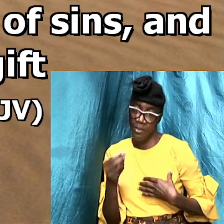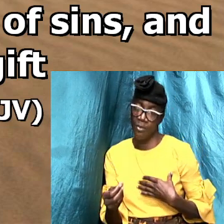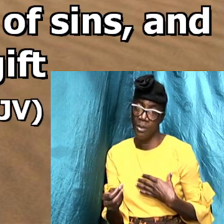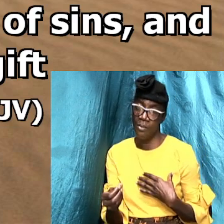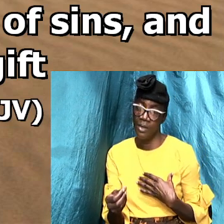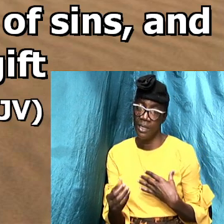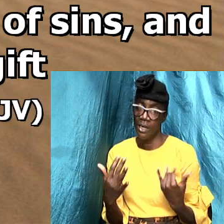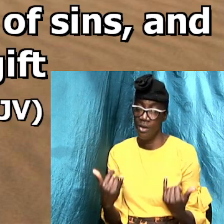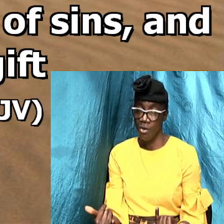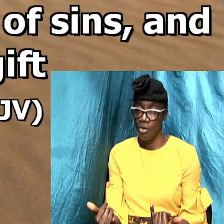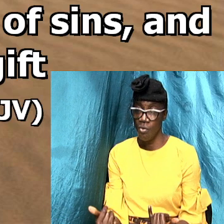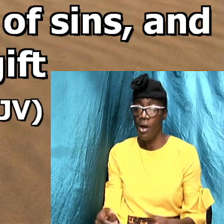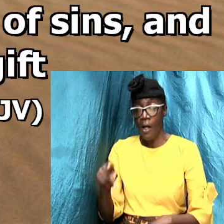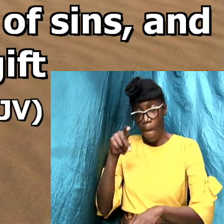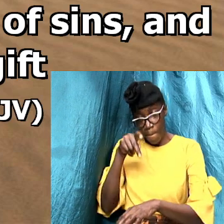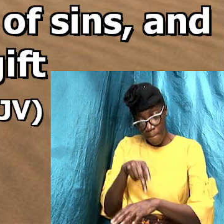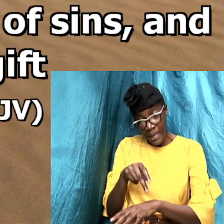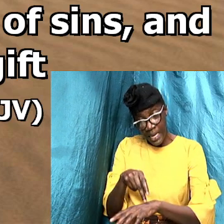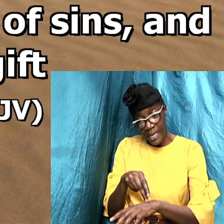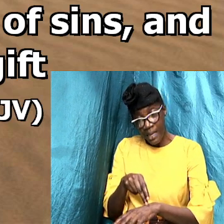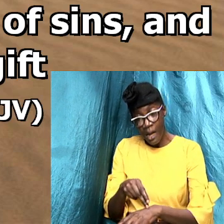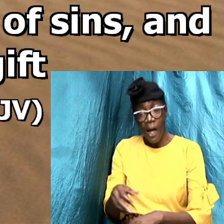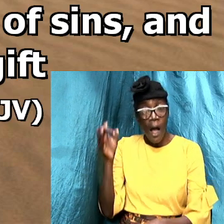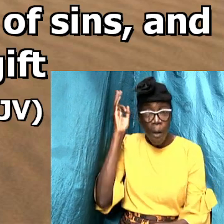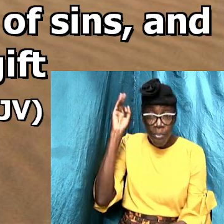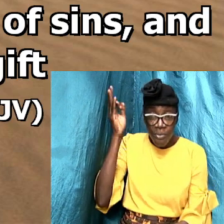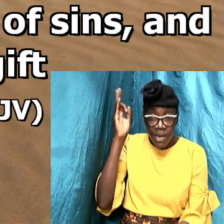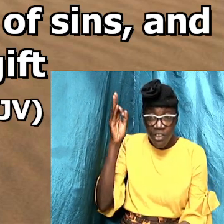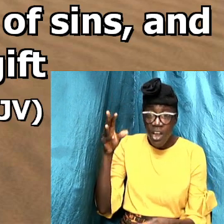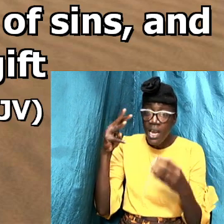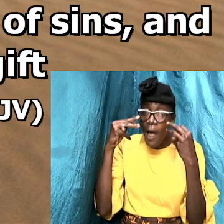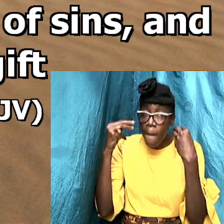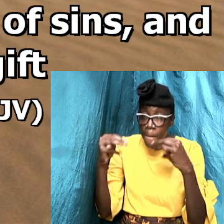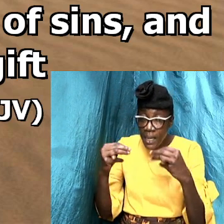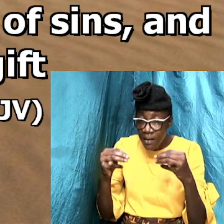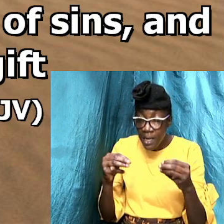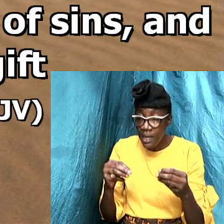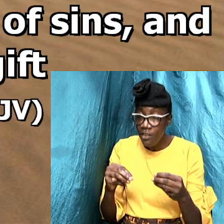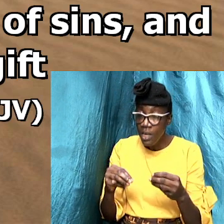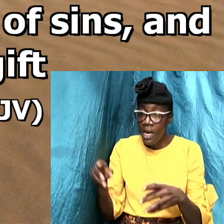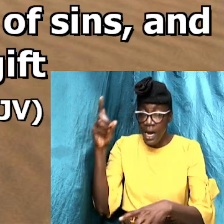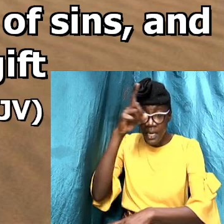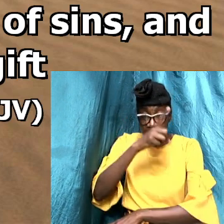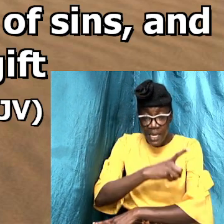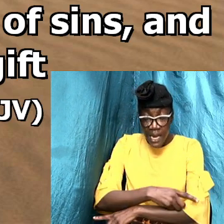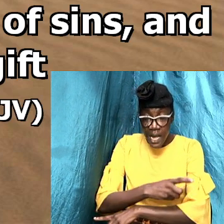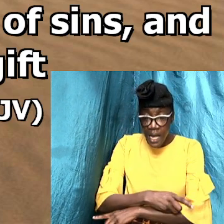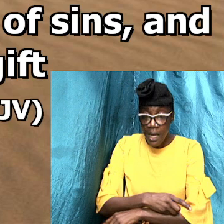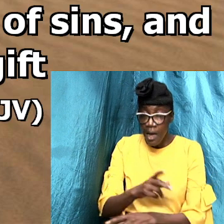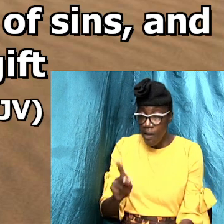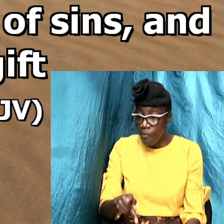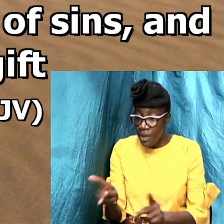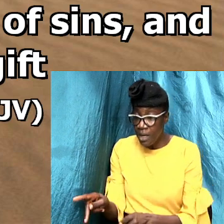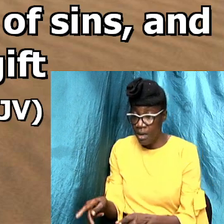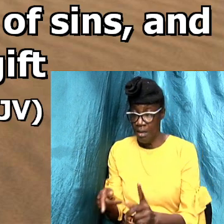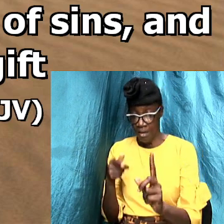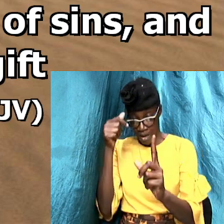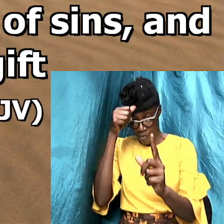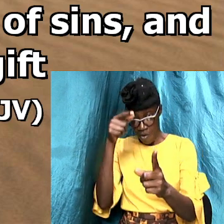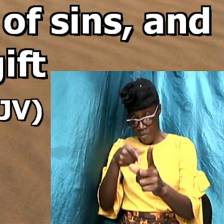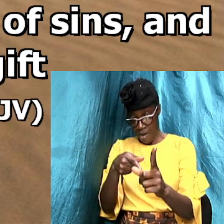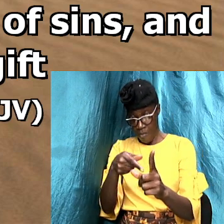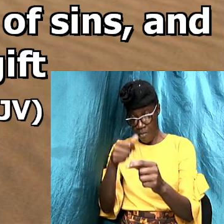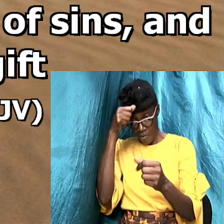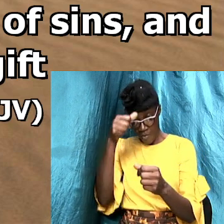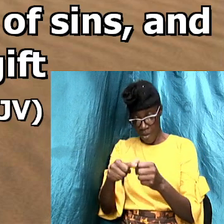so now this was Peter preaching the message on the day of Pentecost I remember talking to my father and I tell him that look here